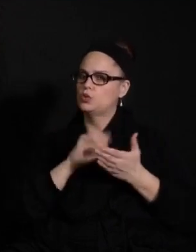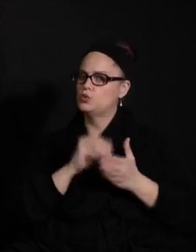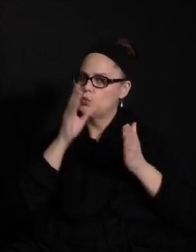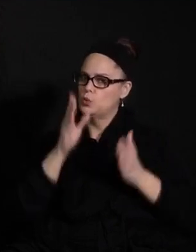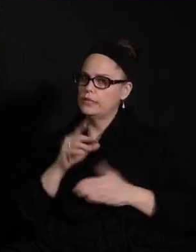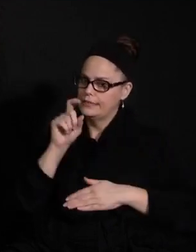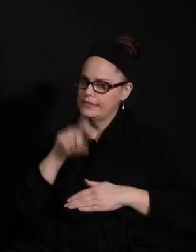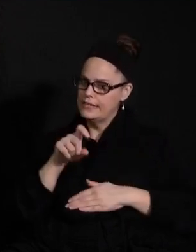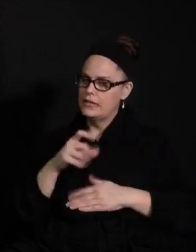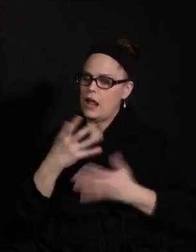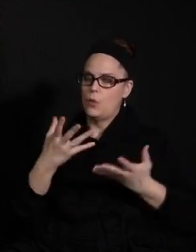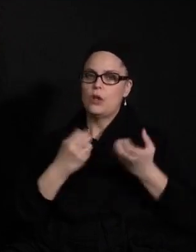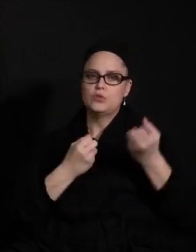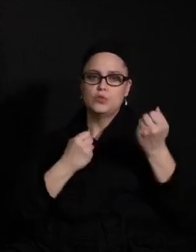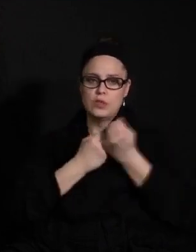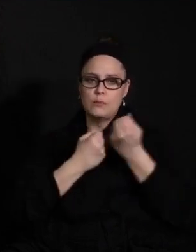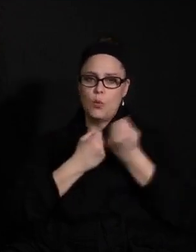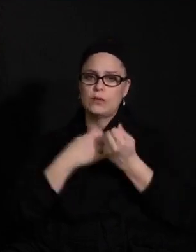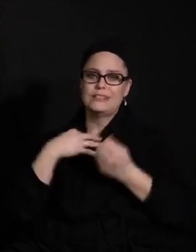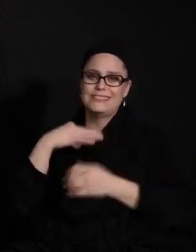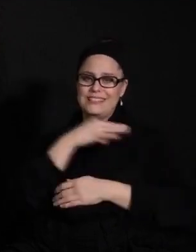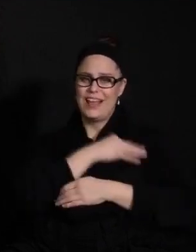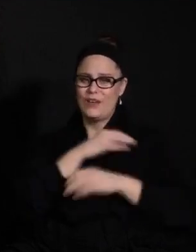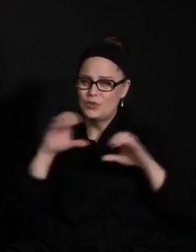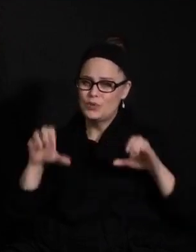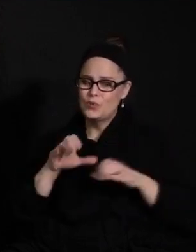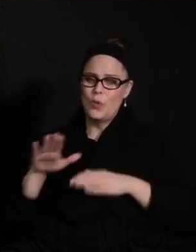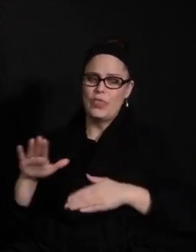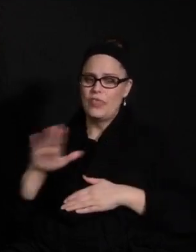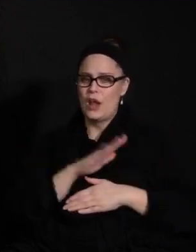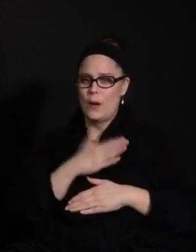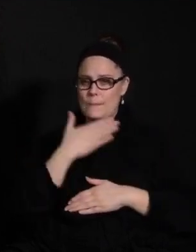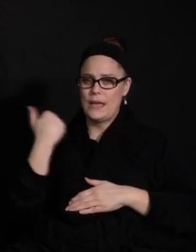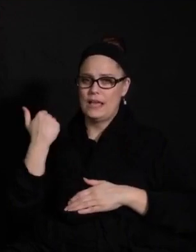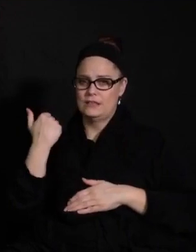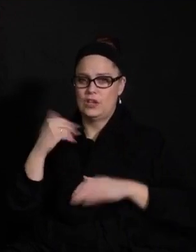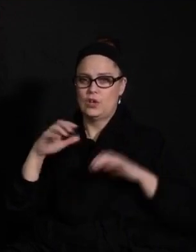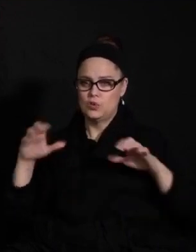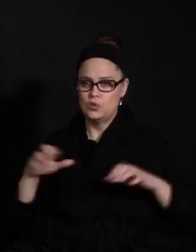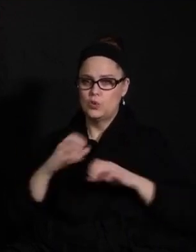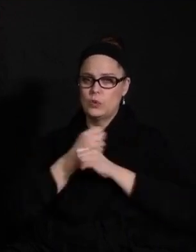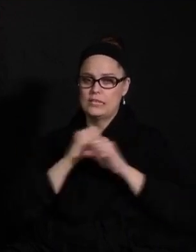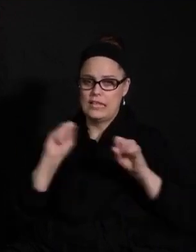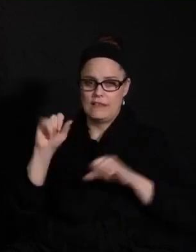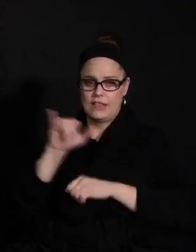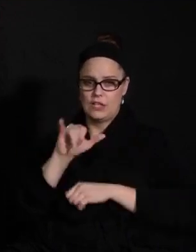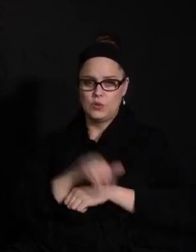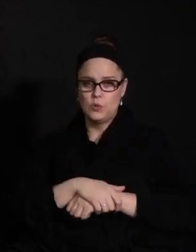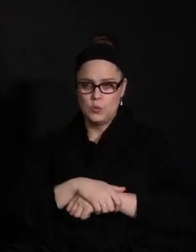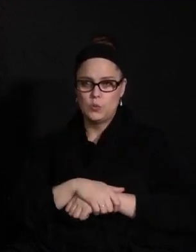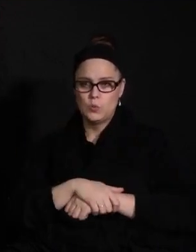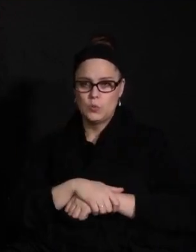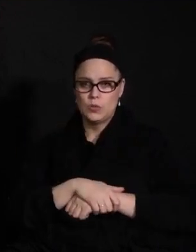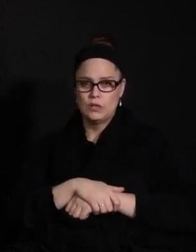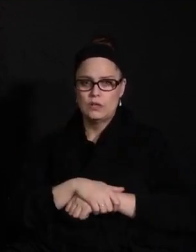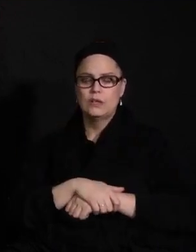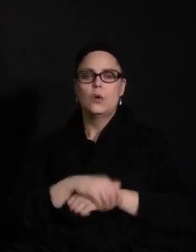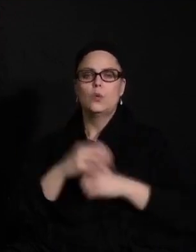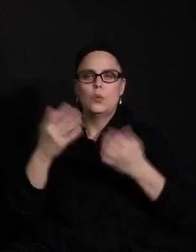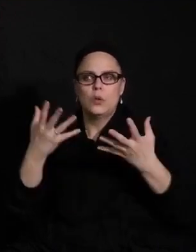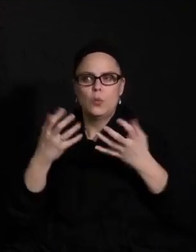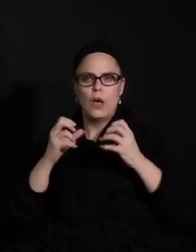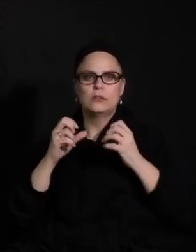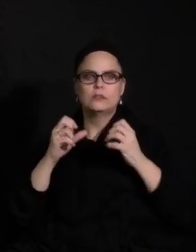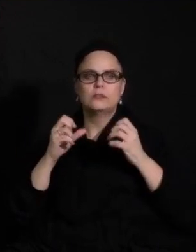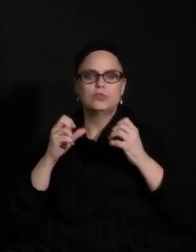And I want to support our staff to be able to do their very best and to do it safely as well. So we will continue to transition